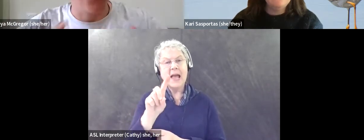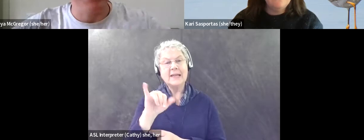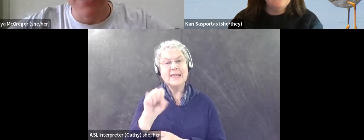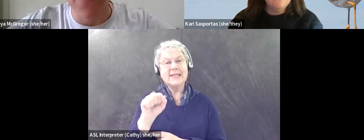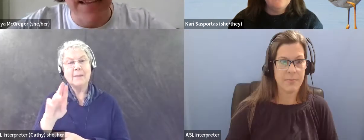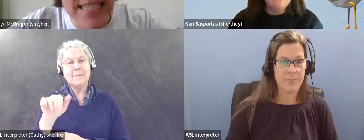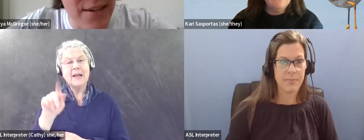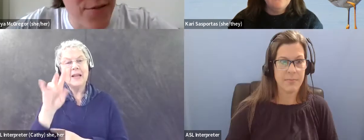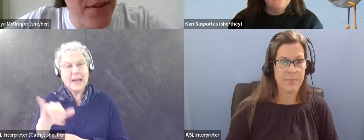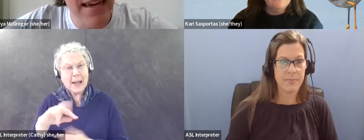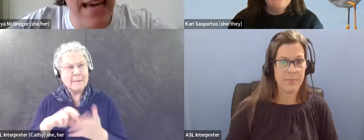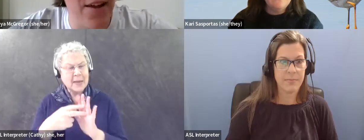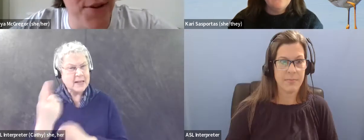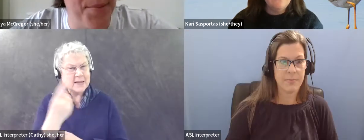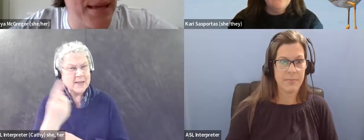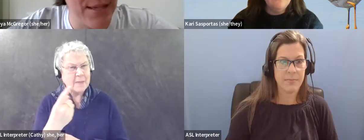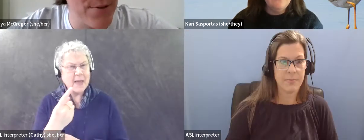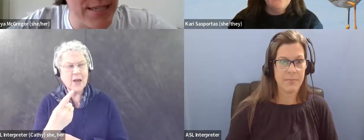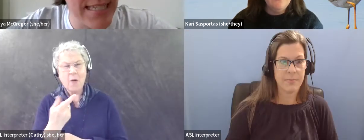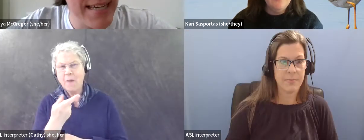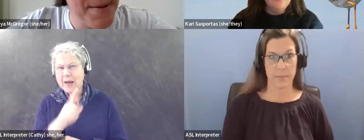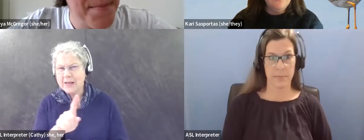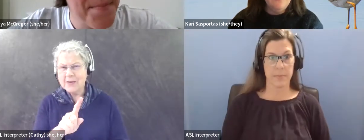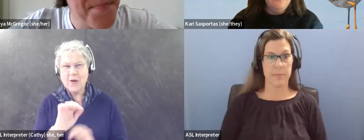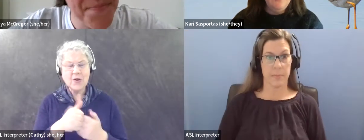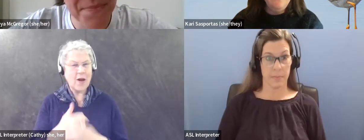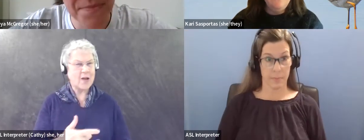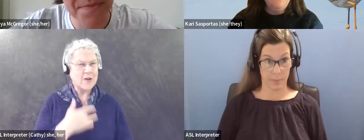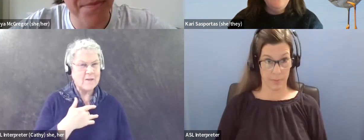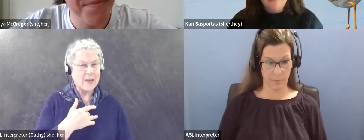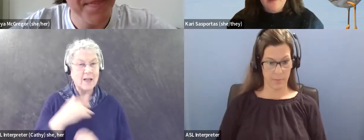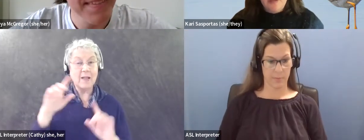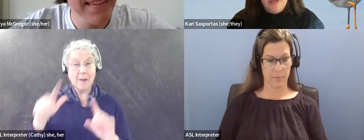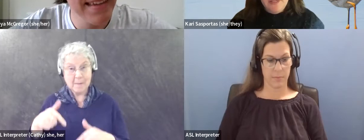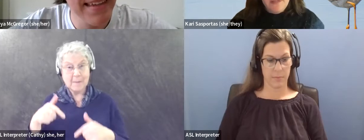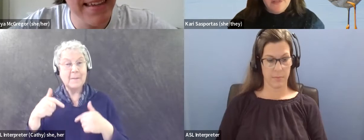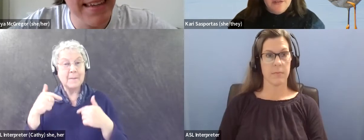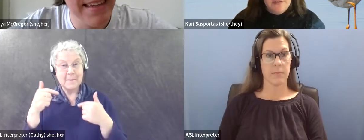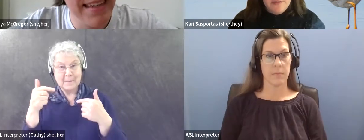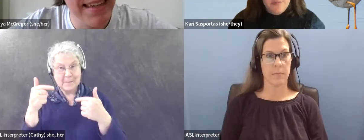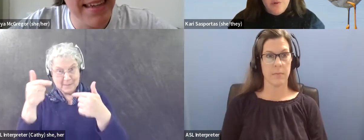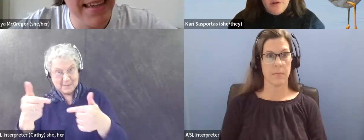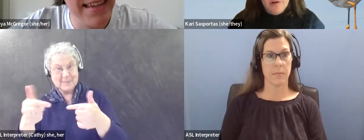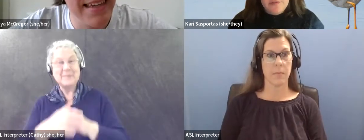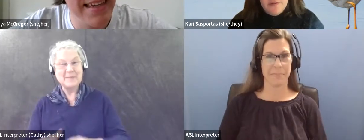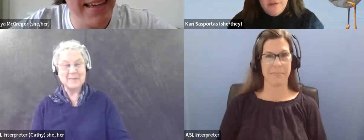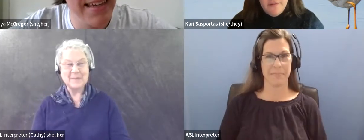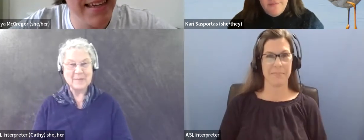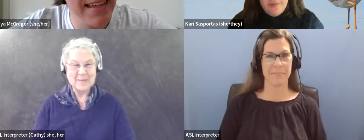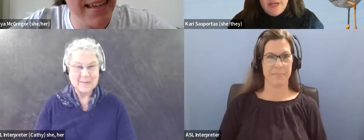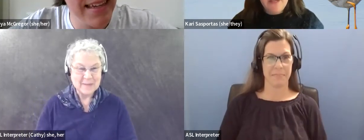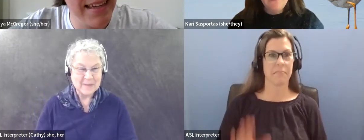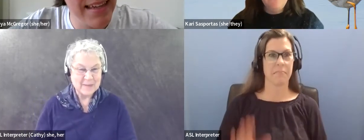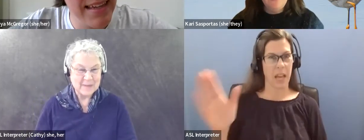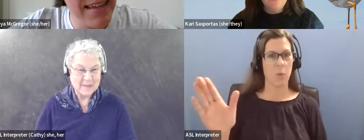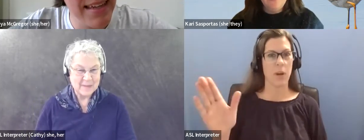to you or is it offensive? How do you feel about those words? Um, I guess I'll tackle this in parts. Um,